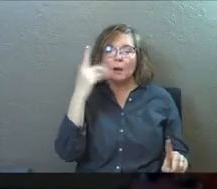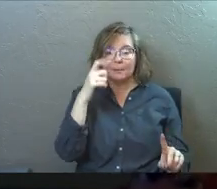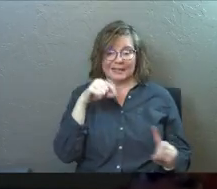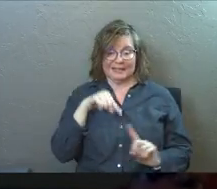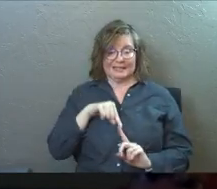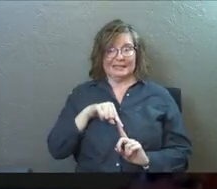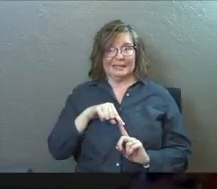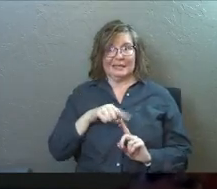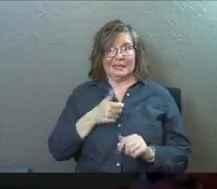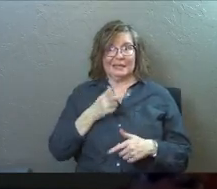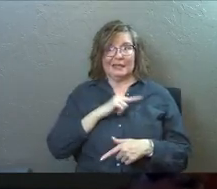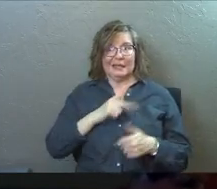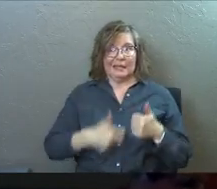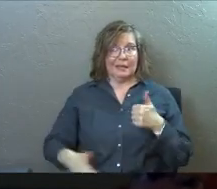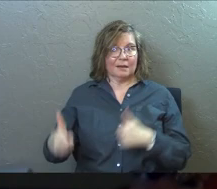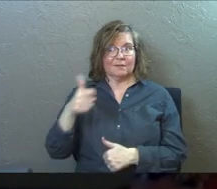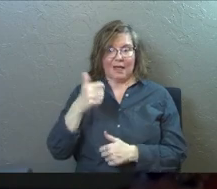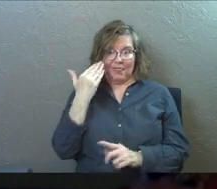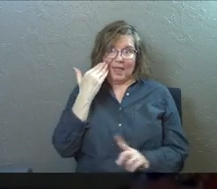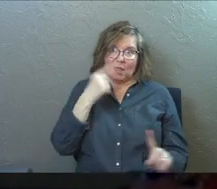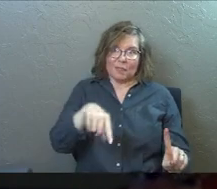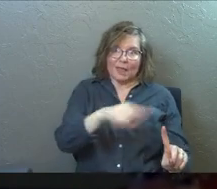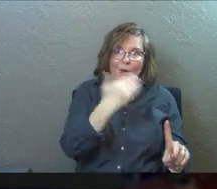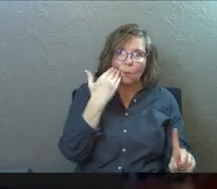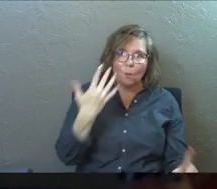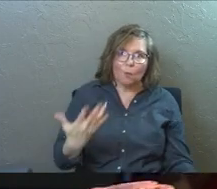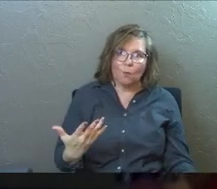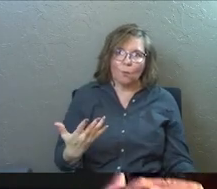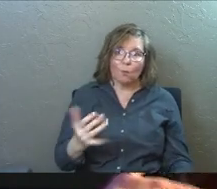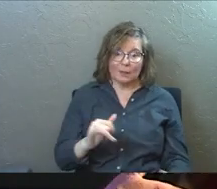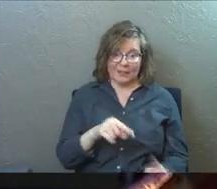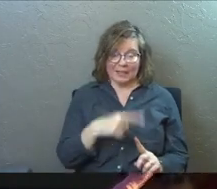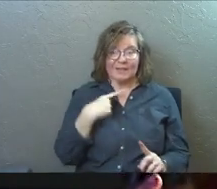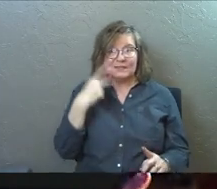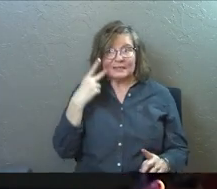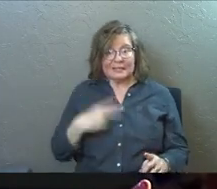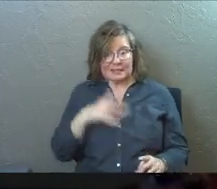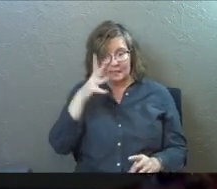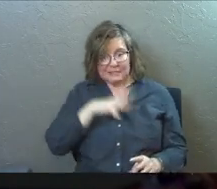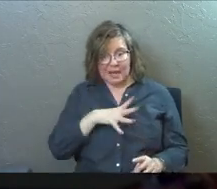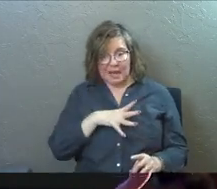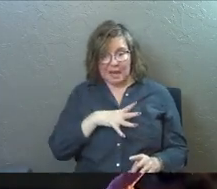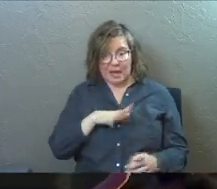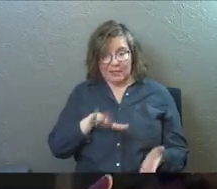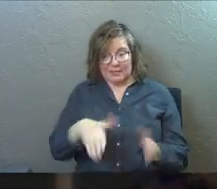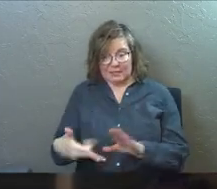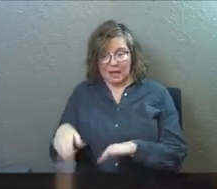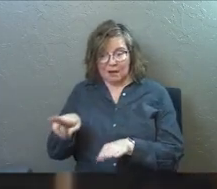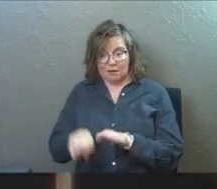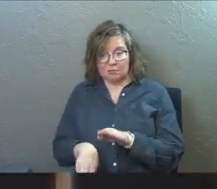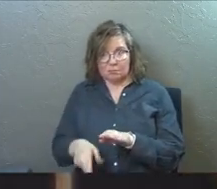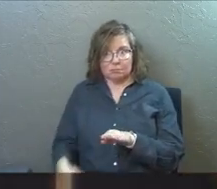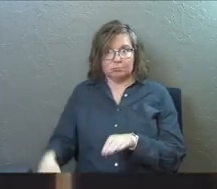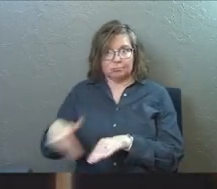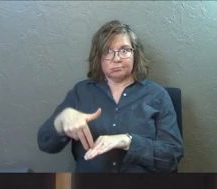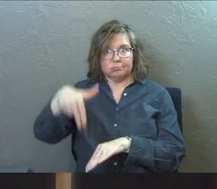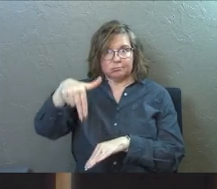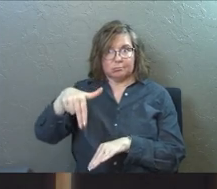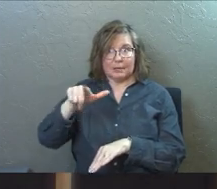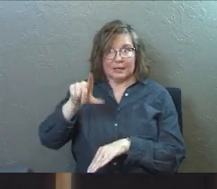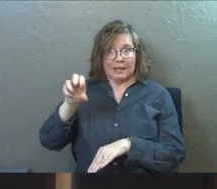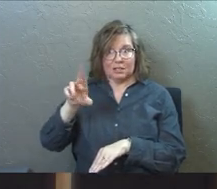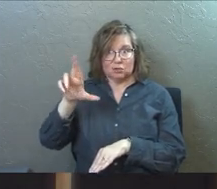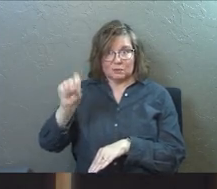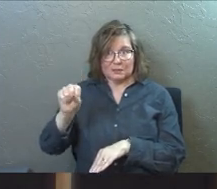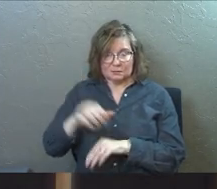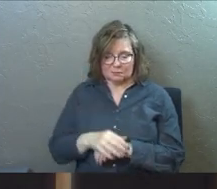Because he's the king of kings and they know it. Like they've seen this guy raise the dead, Lazarus. They've